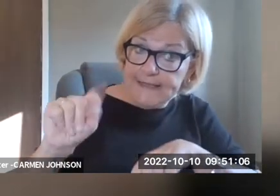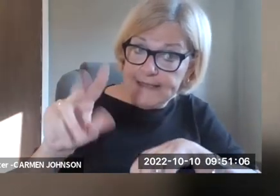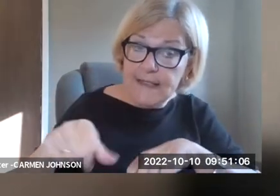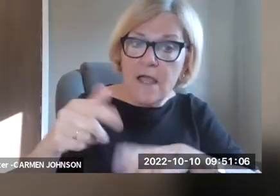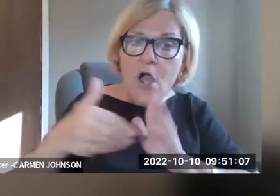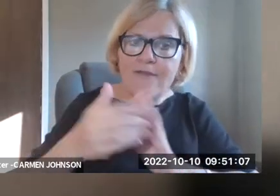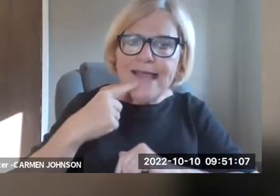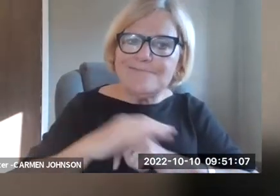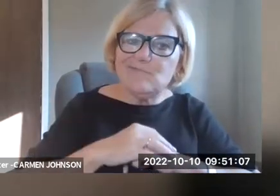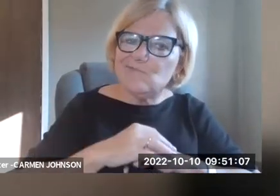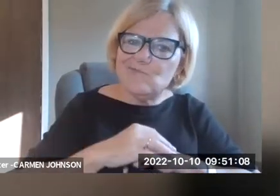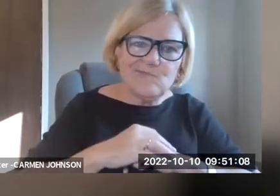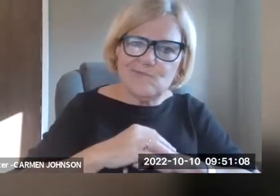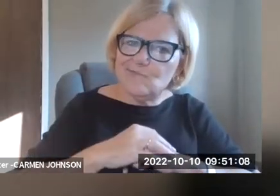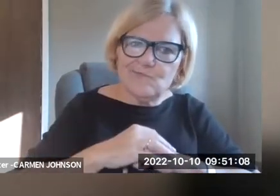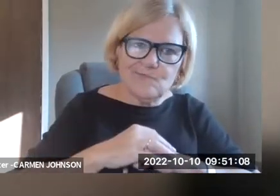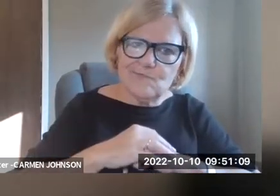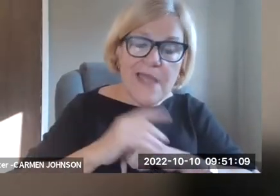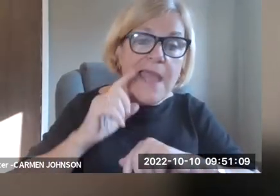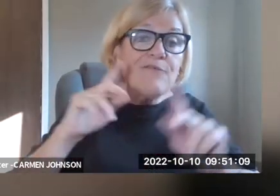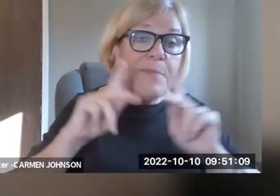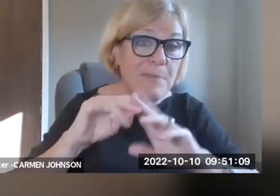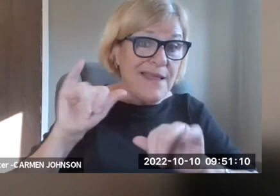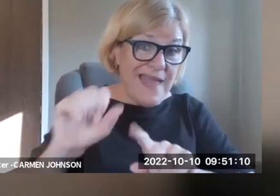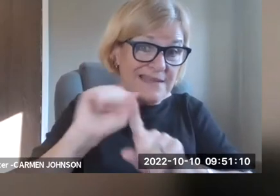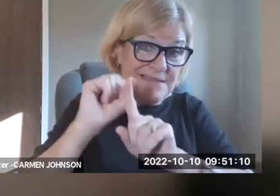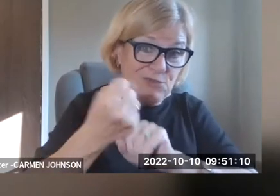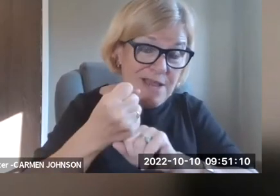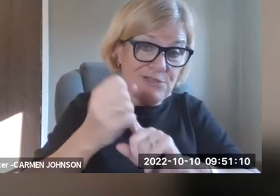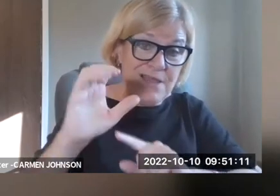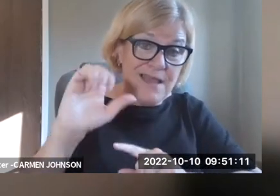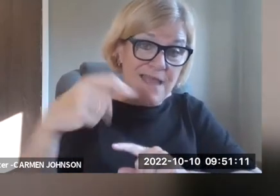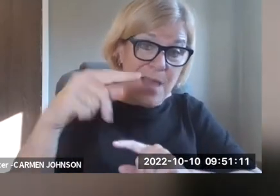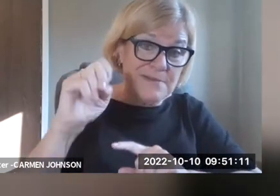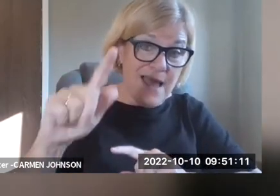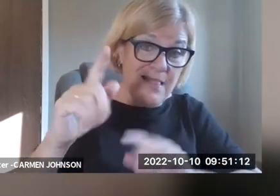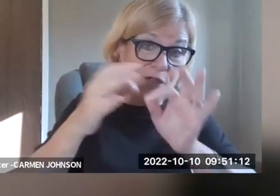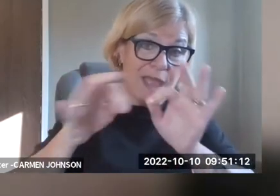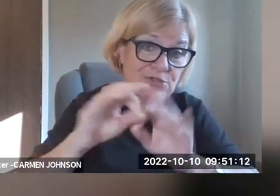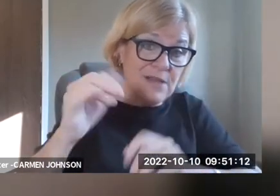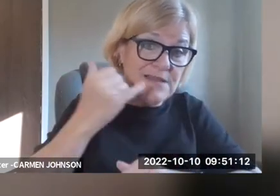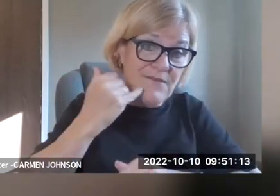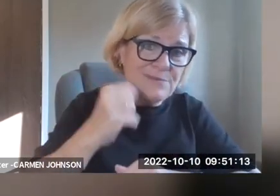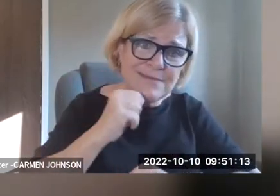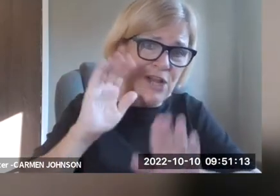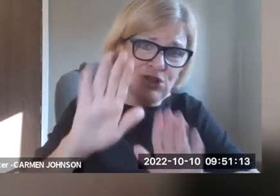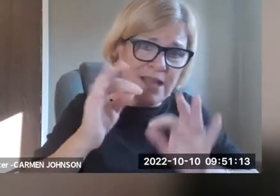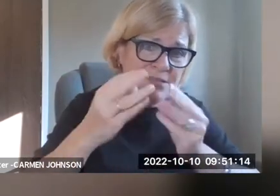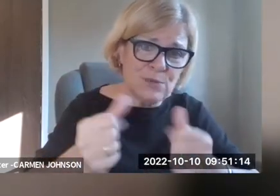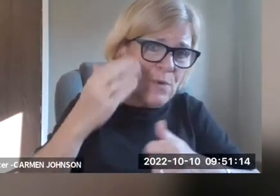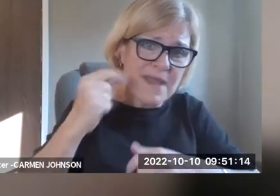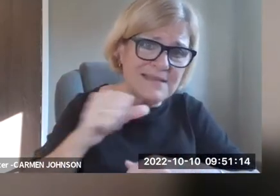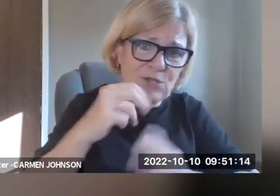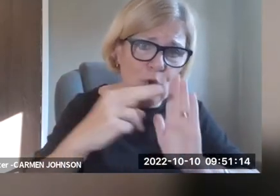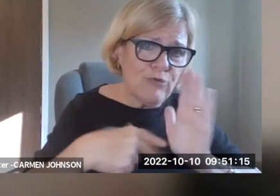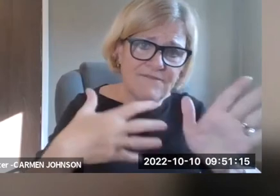the newspaper? Or can you read captioning fast enough to follow it on television? Oftentimes the answer to that was no. And for